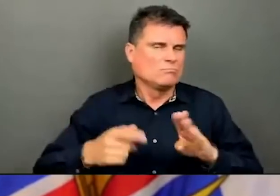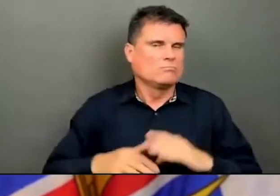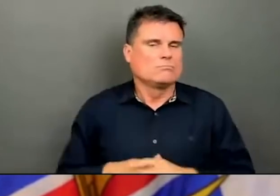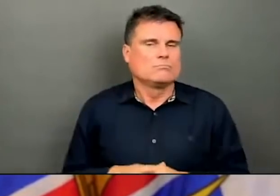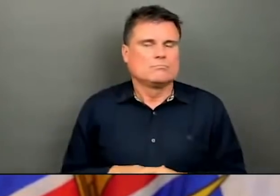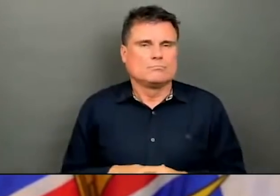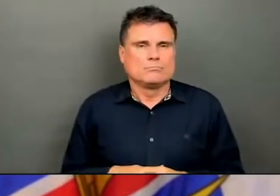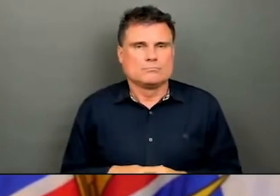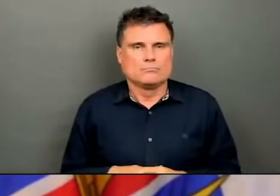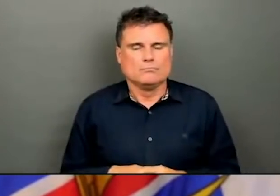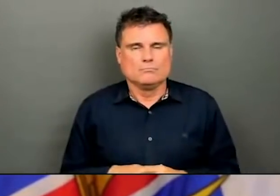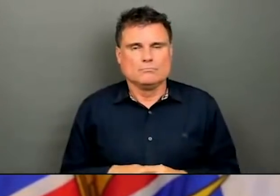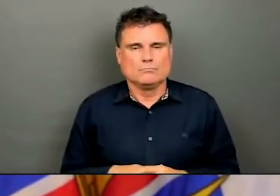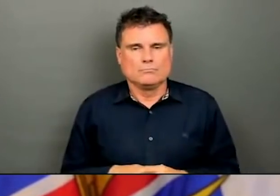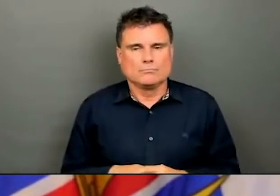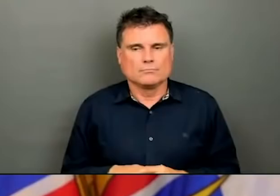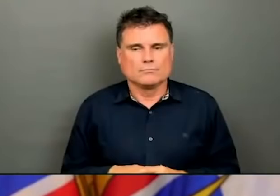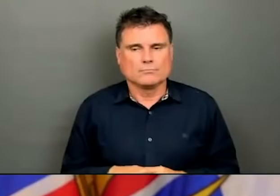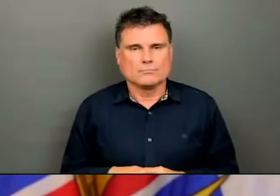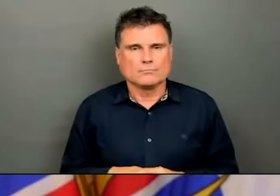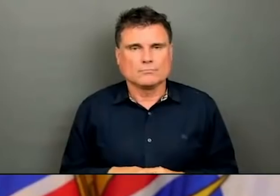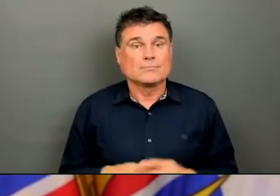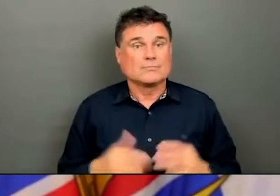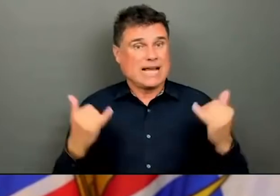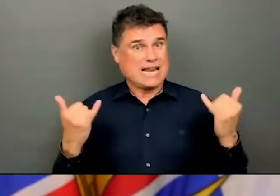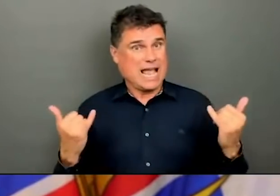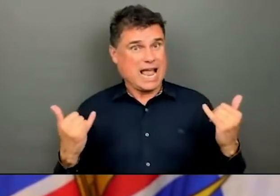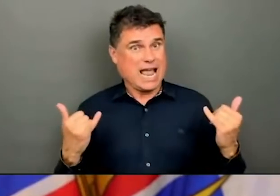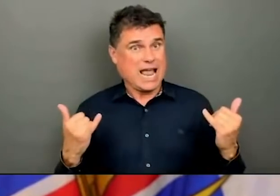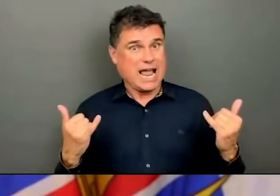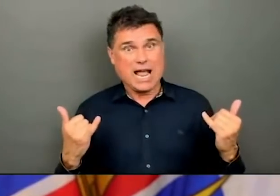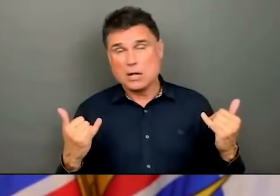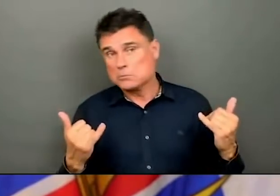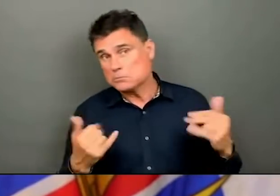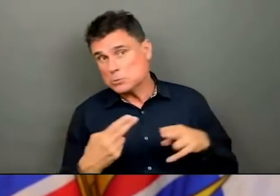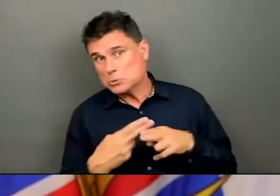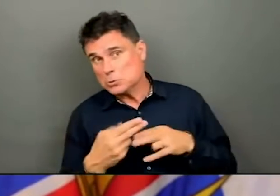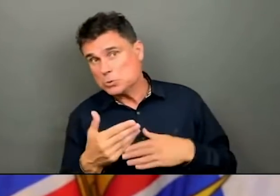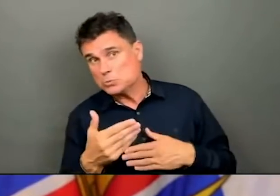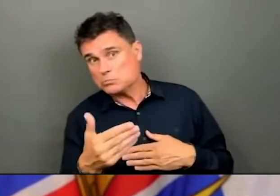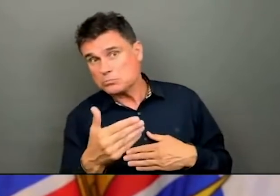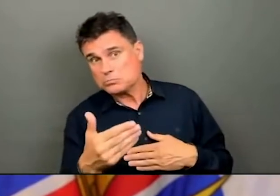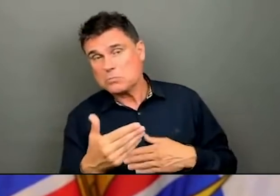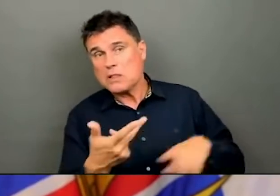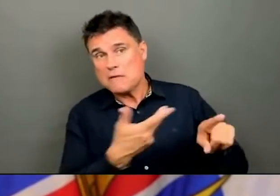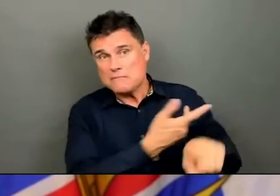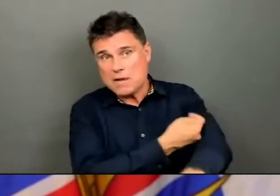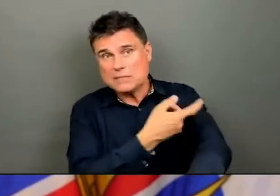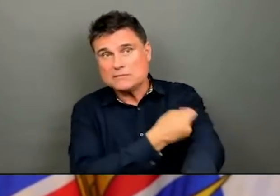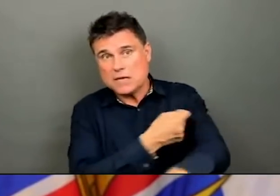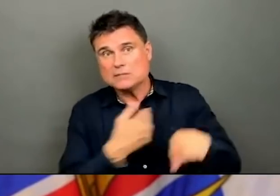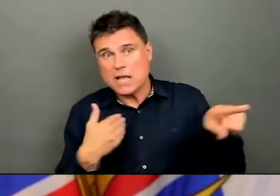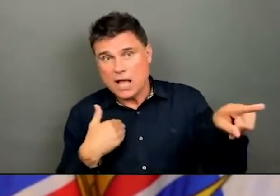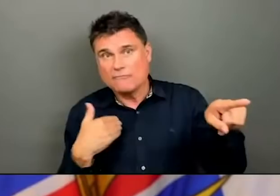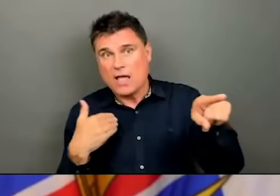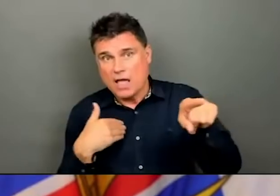I was just wondering, with high-intensity fitness starting up again, and now with immunization and variants in the mix,